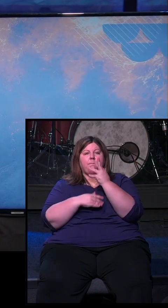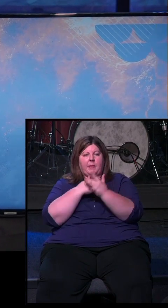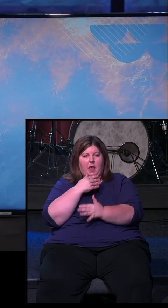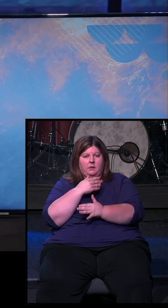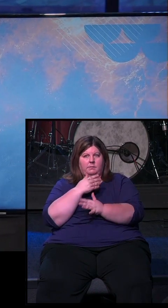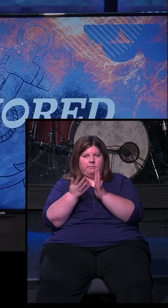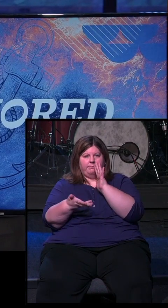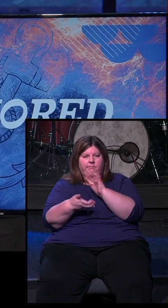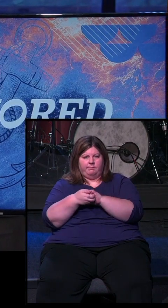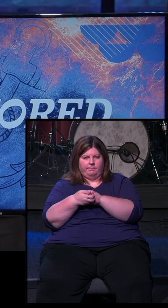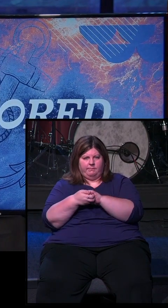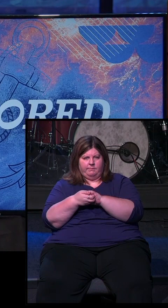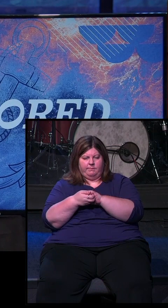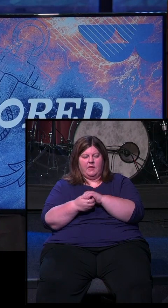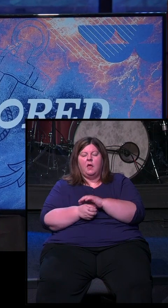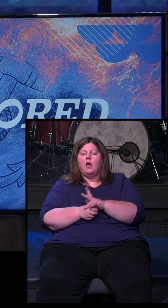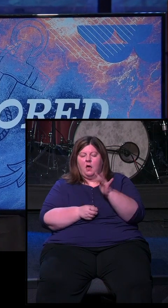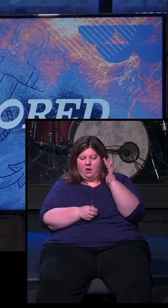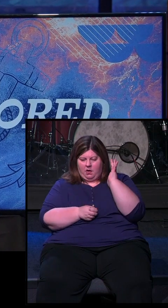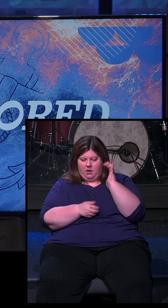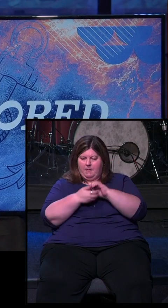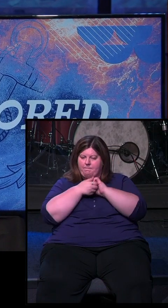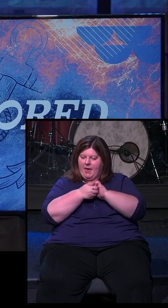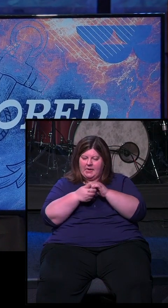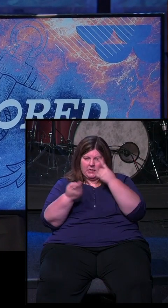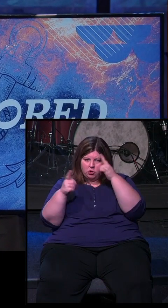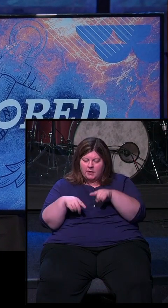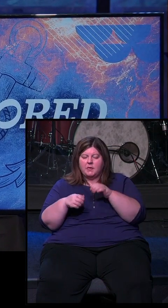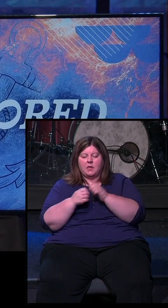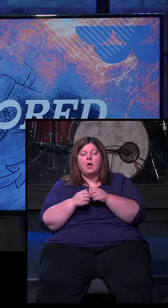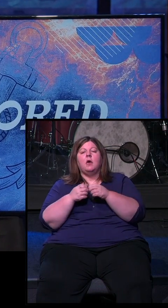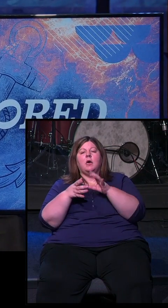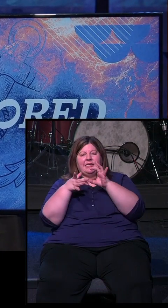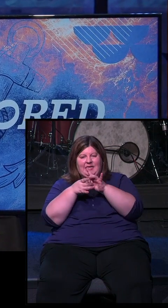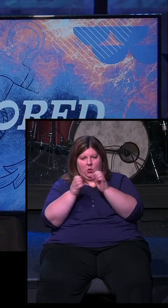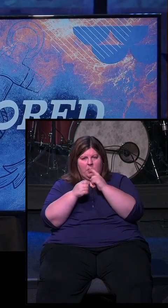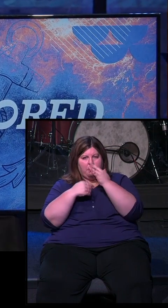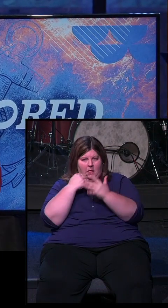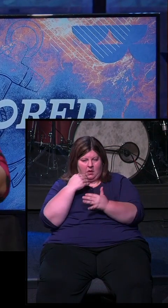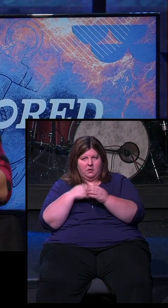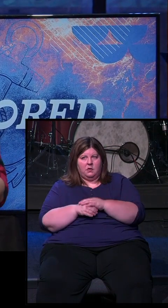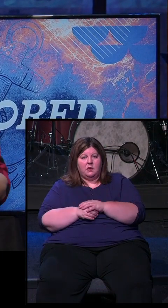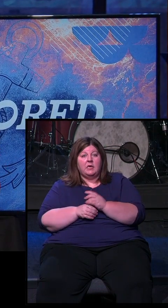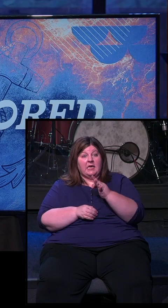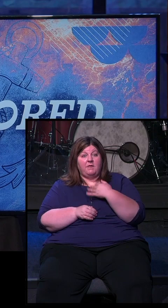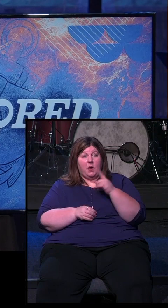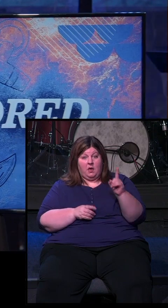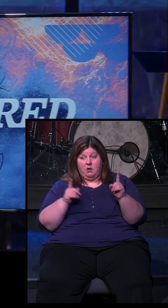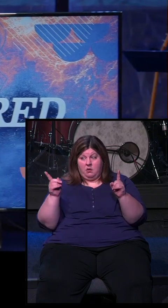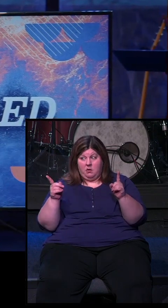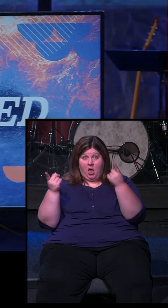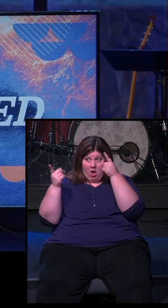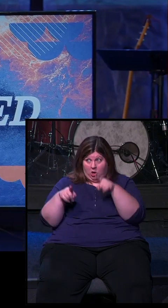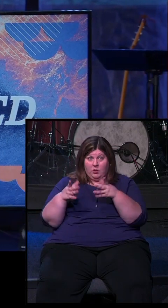All binding legal agreements in the ancient world were spoken word, shedding of blood. And so here's what you would do. When you had two parties that were going to make an